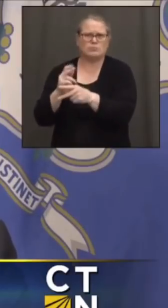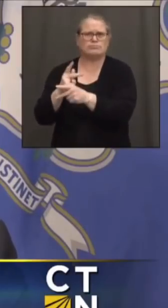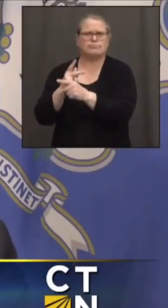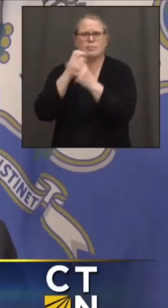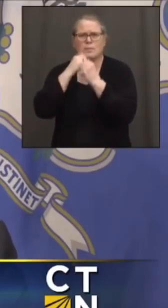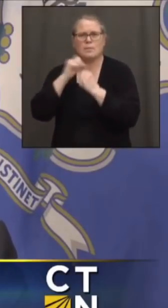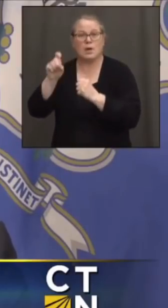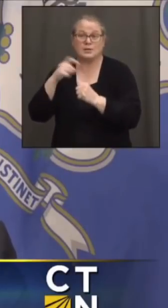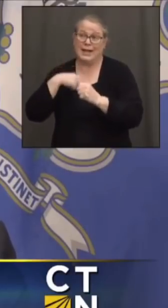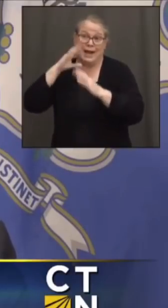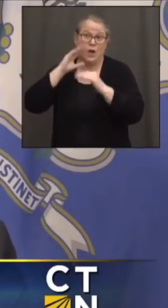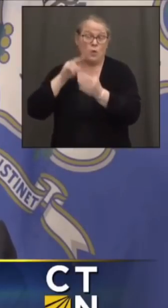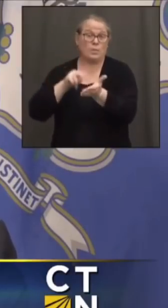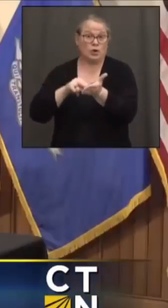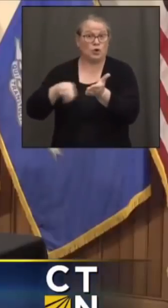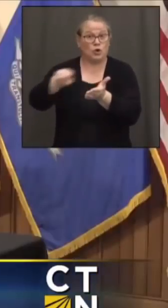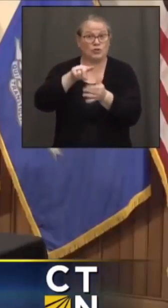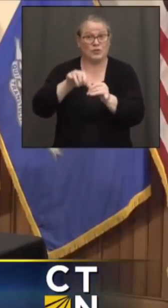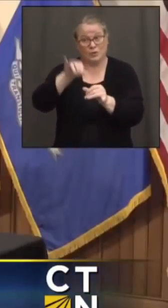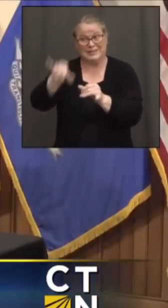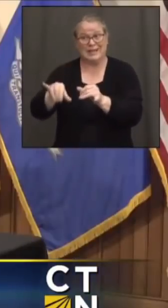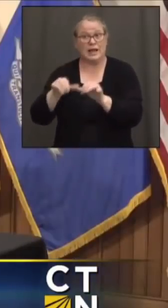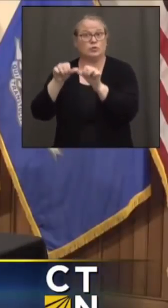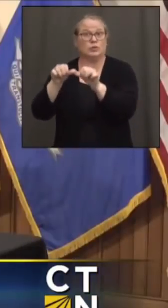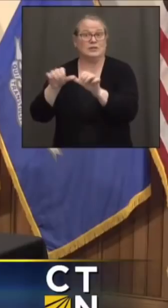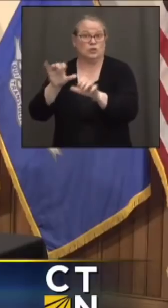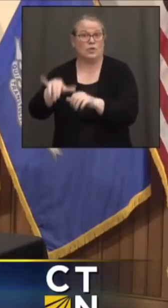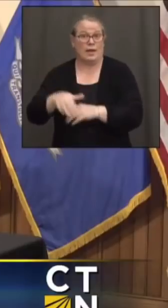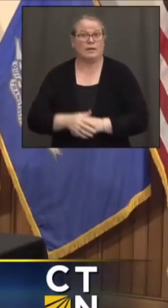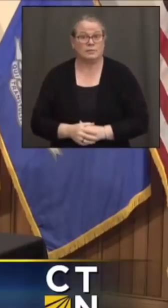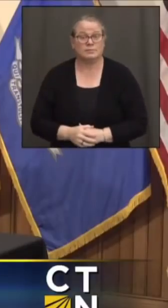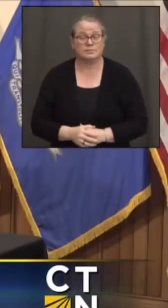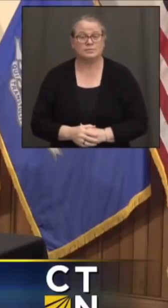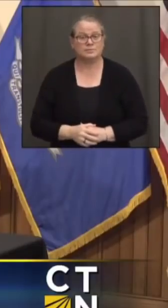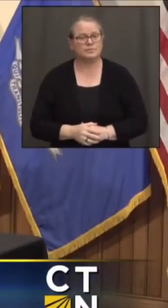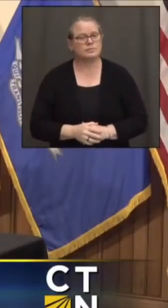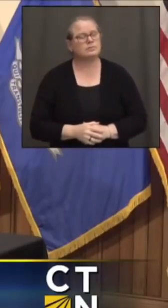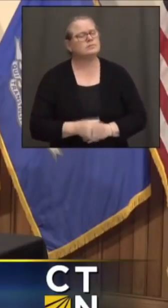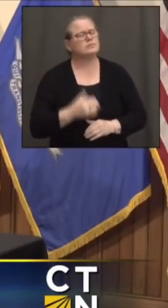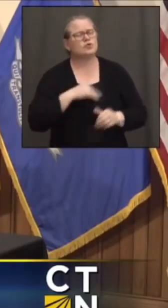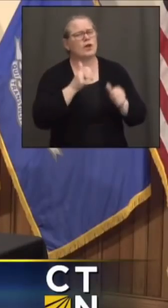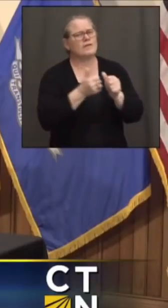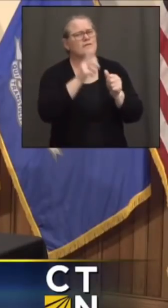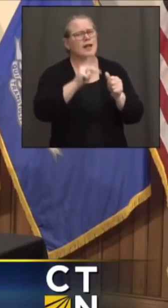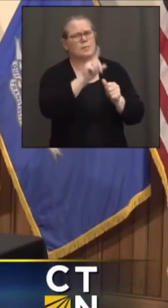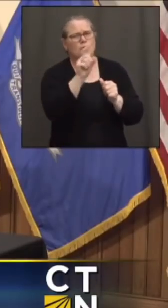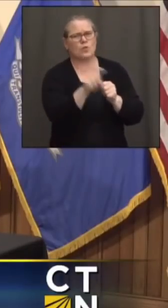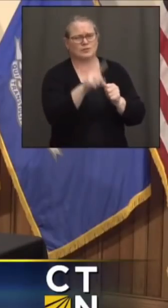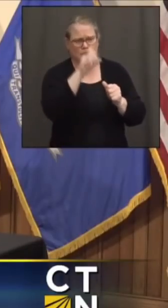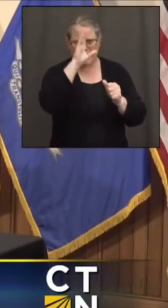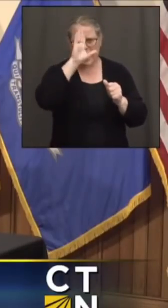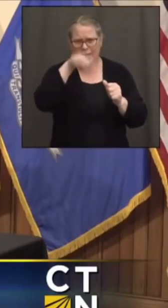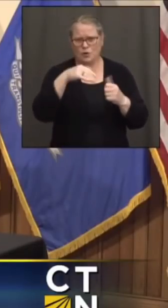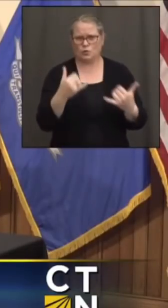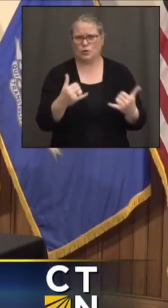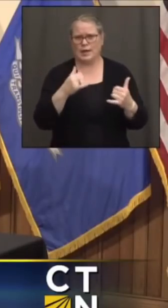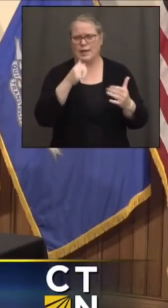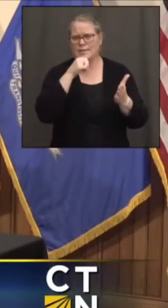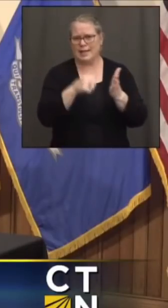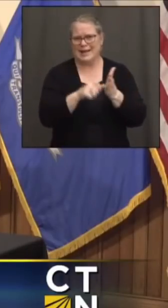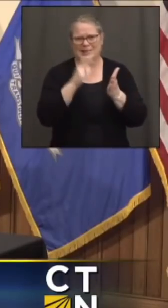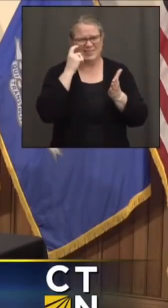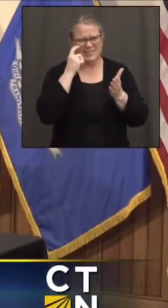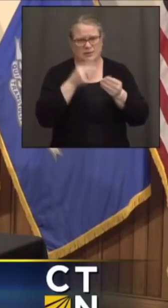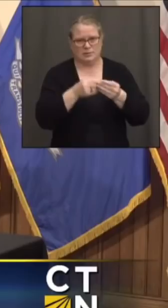are there to do it. So, let me ask the follow-up question then. I know the letters just went out today, but, and I can post this to